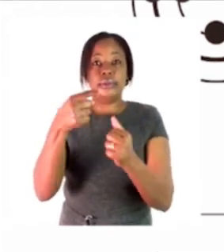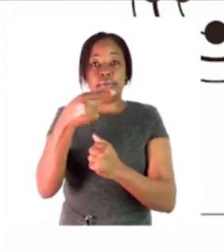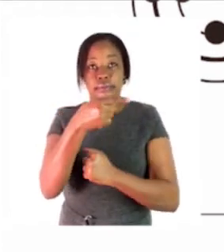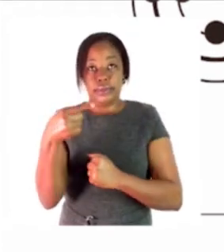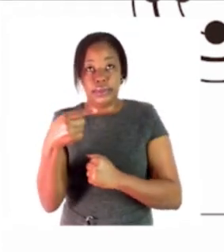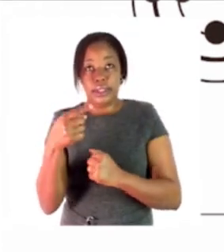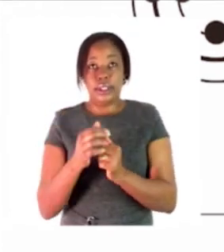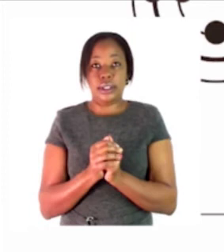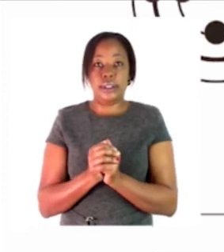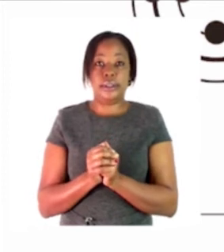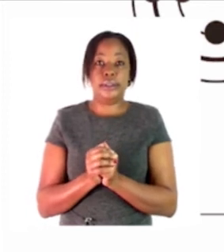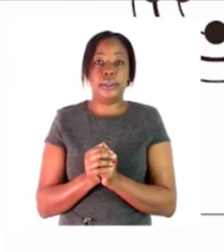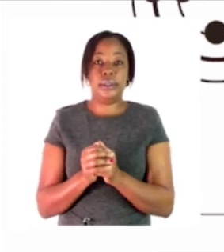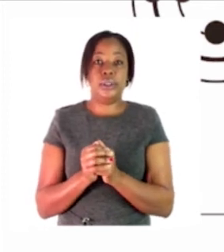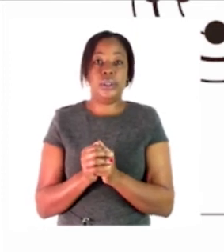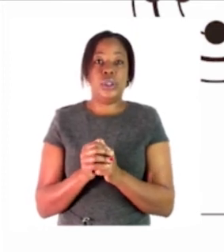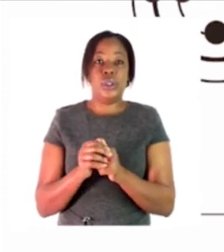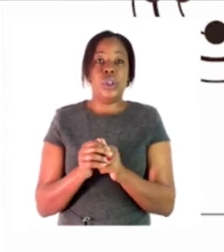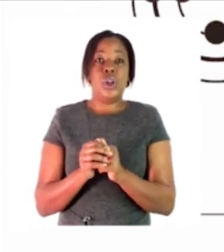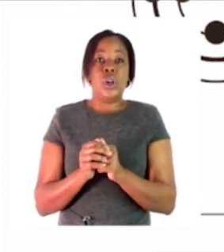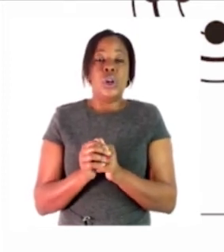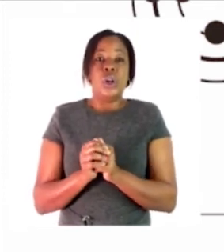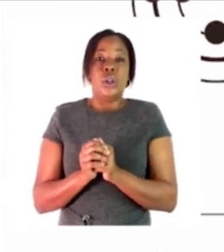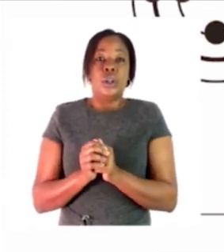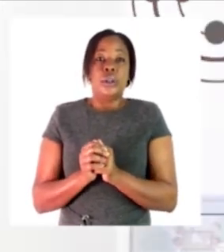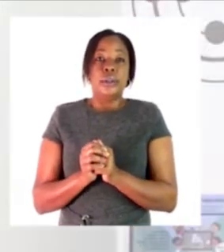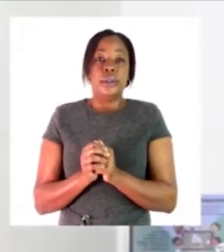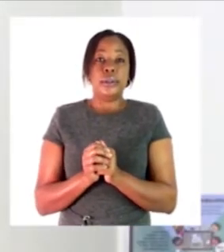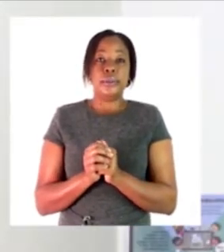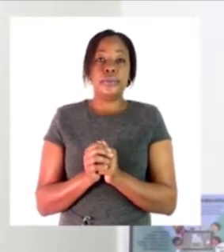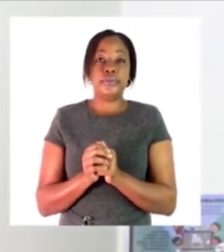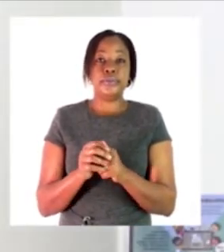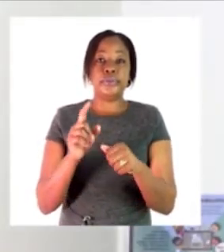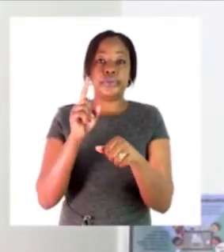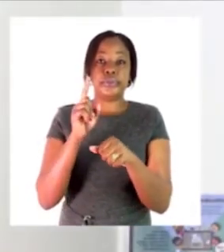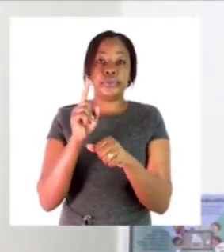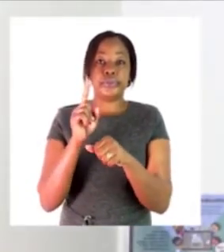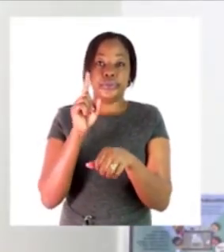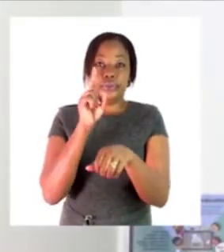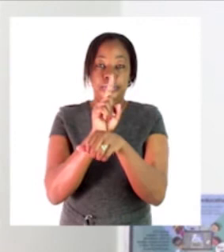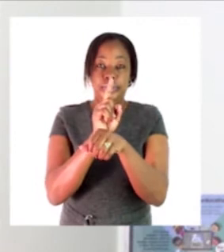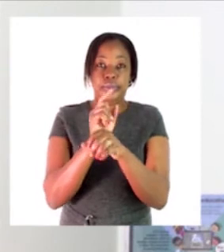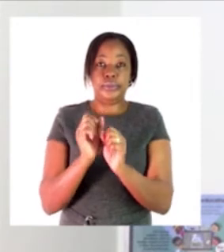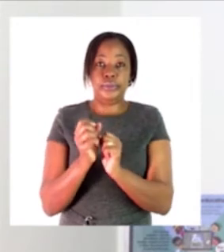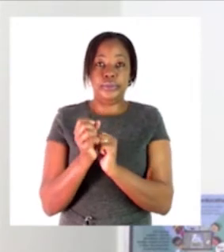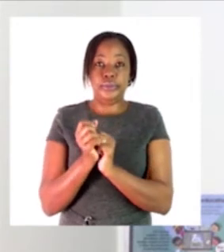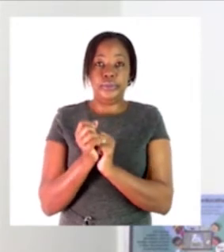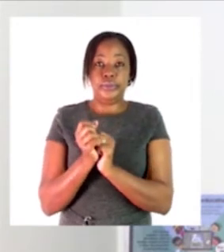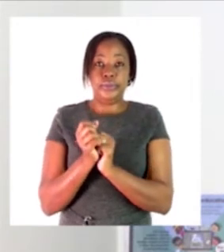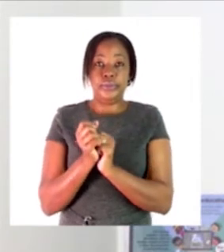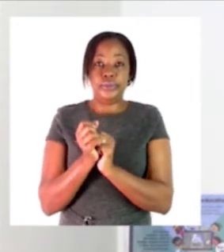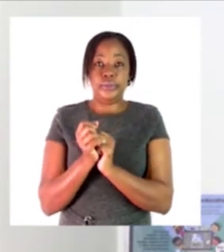first one we do it together the first one let's go to the chalkboard and do the first one together